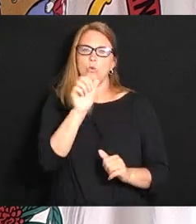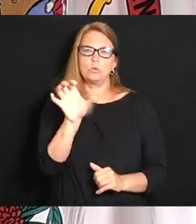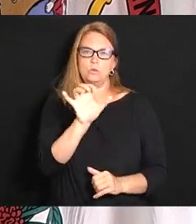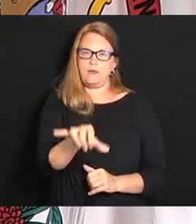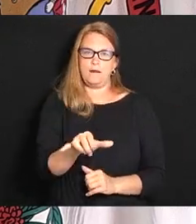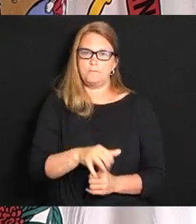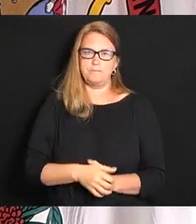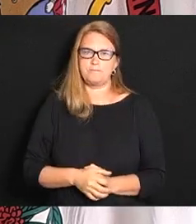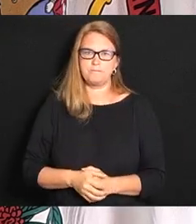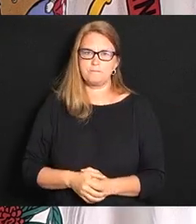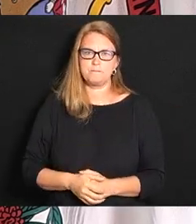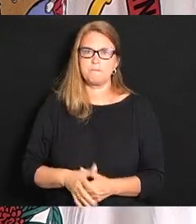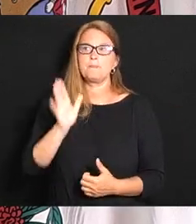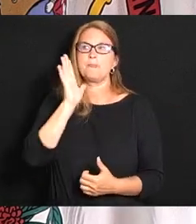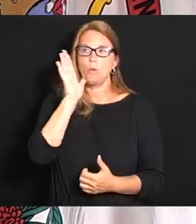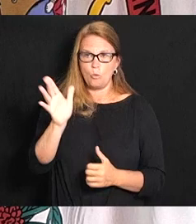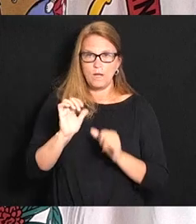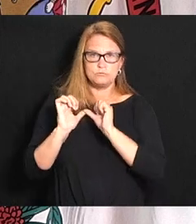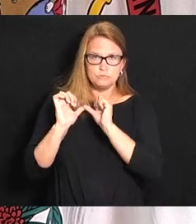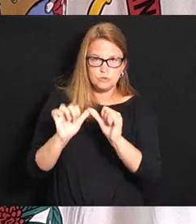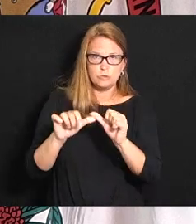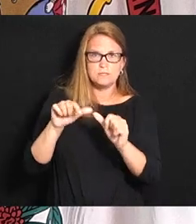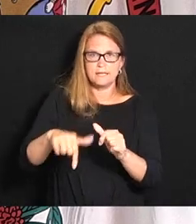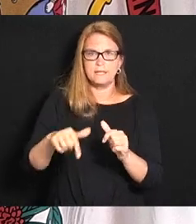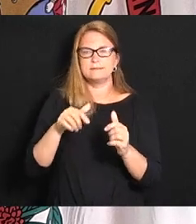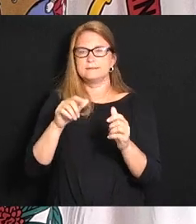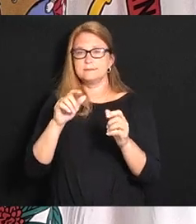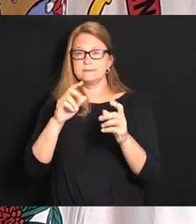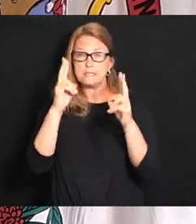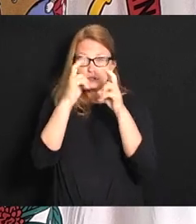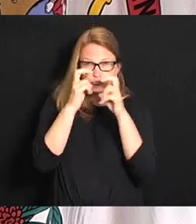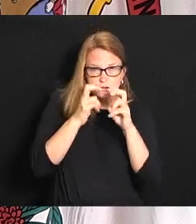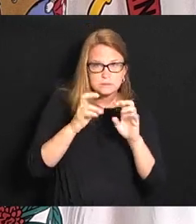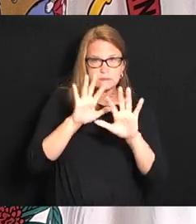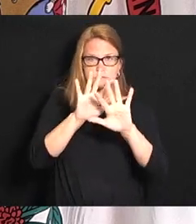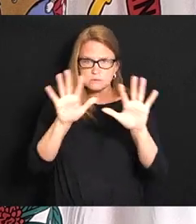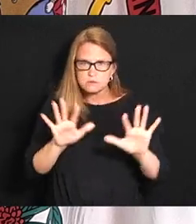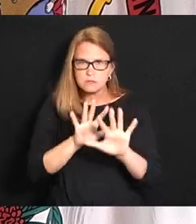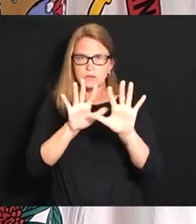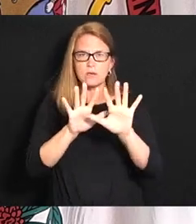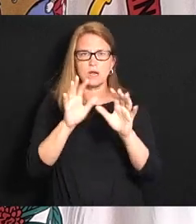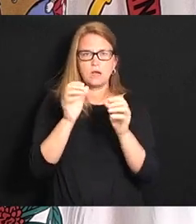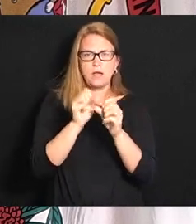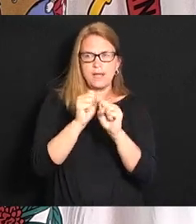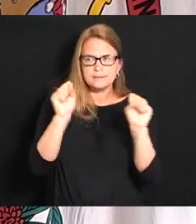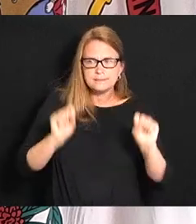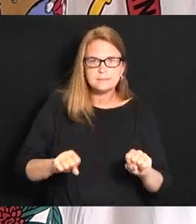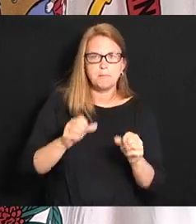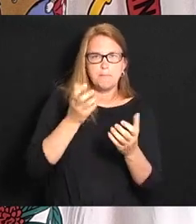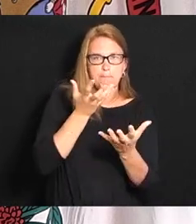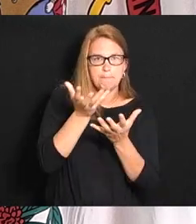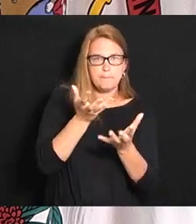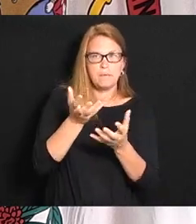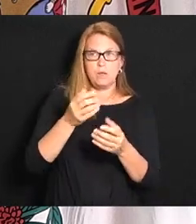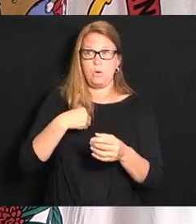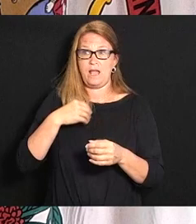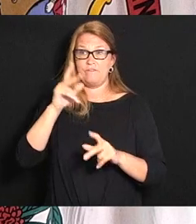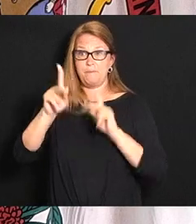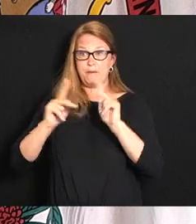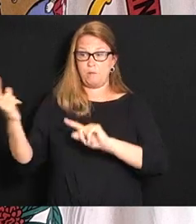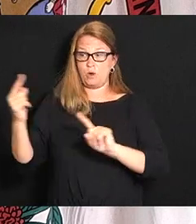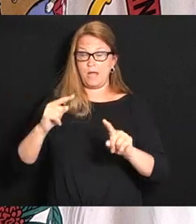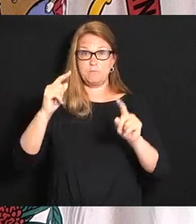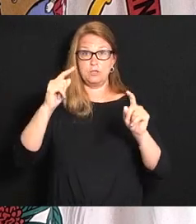that we're going to go with this systematically we're going to have the folks you know that are going to come in and do a top to bottom evaluation